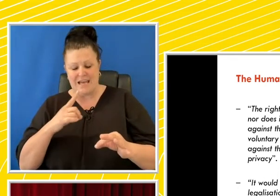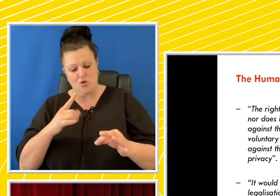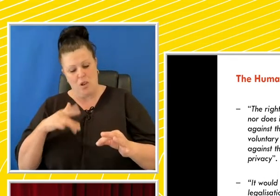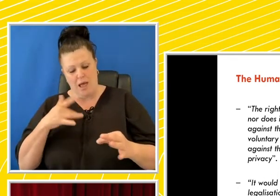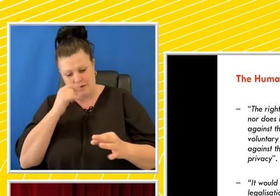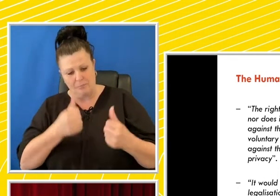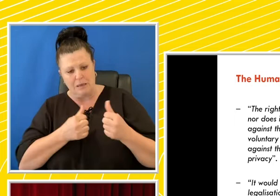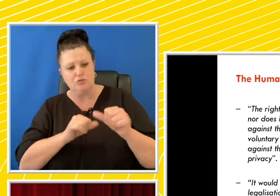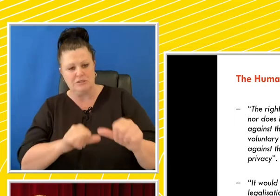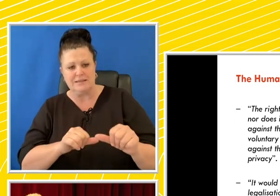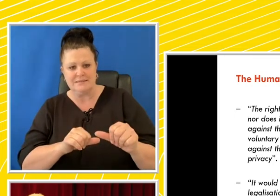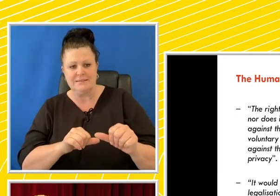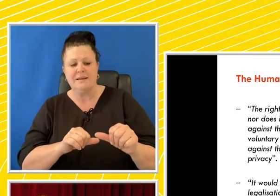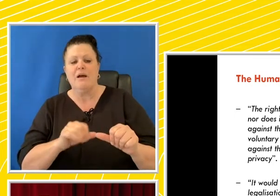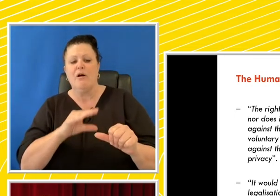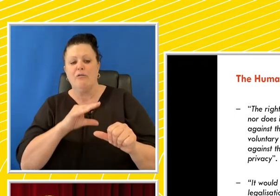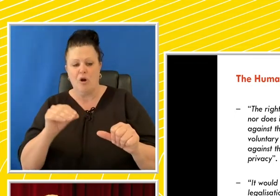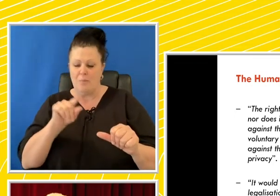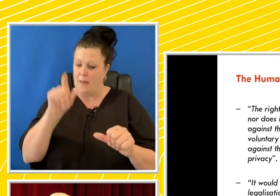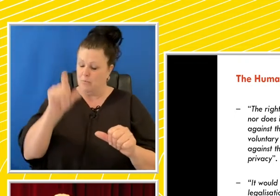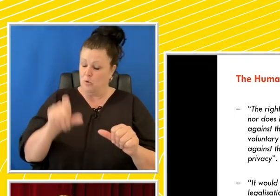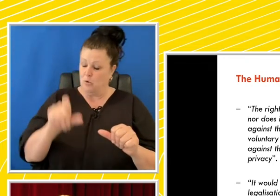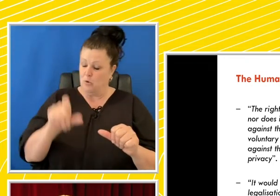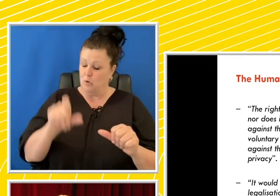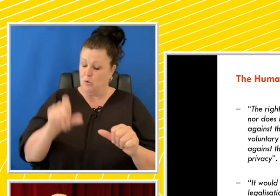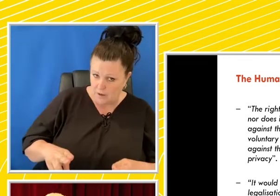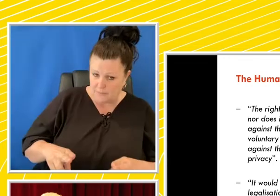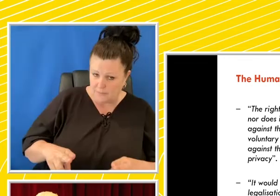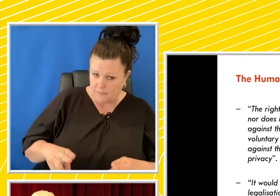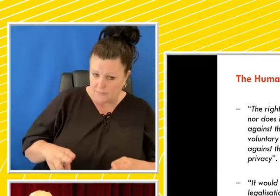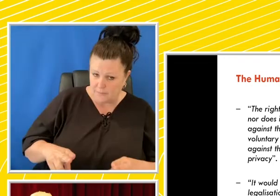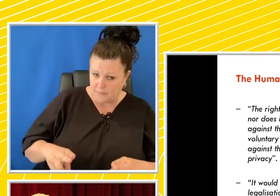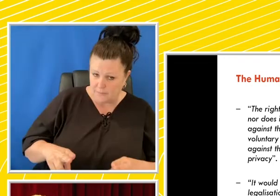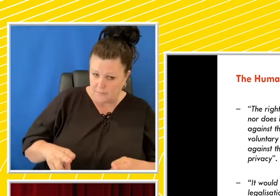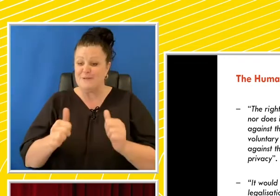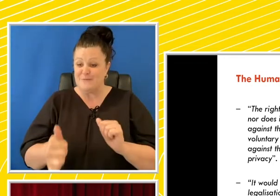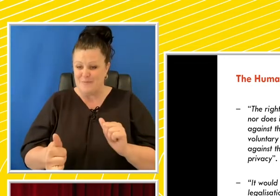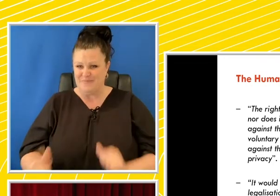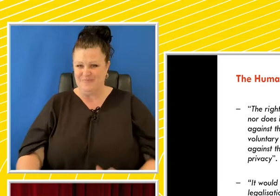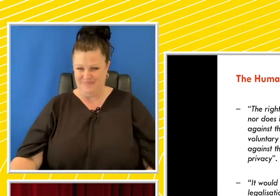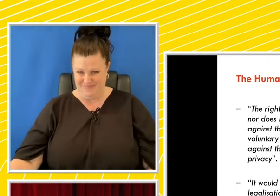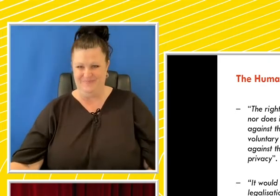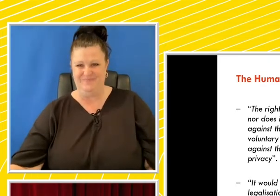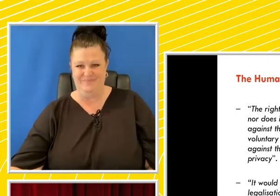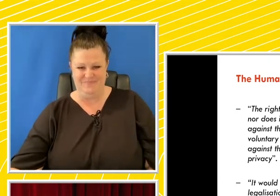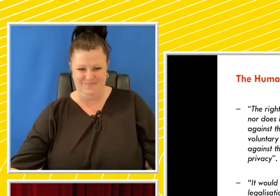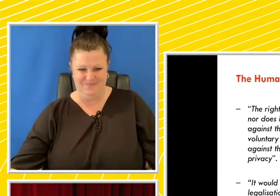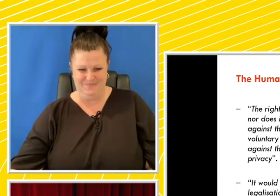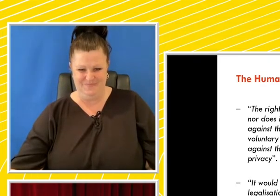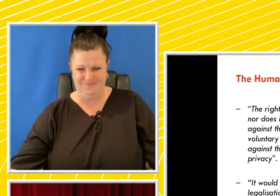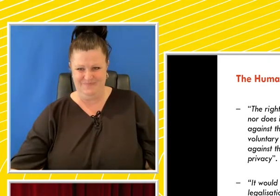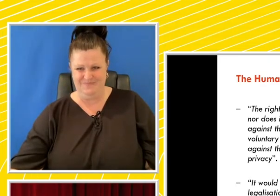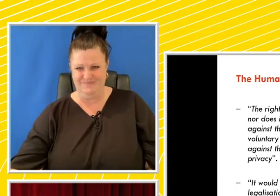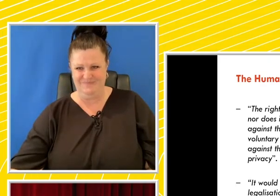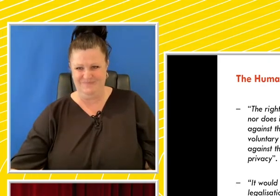when this is against the expressed wishes of that person. In a case of a request for voluntary euthanasia, the state's obligation to protect life must be balanced